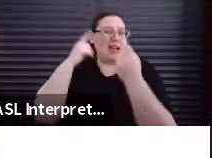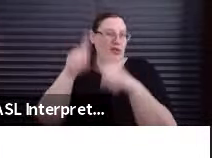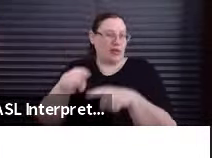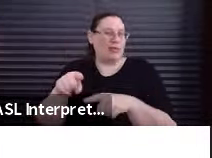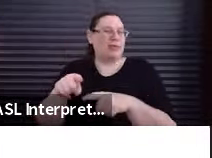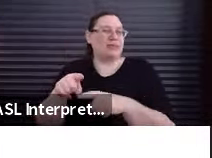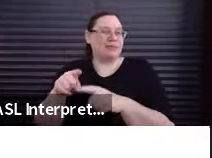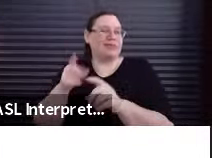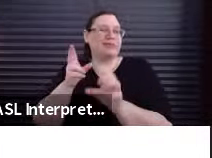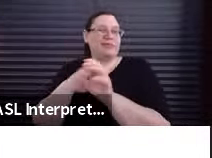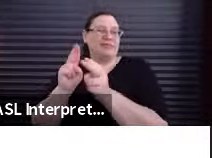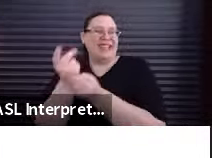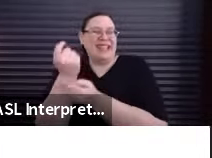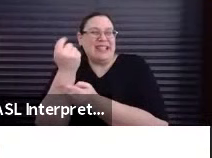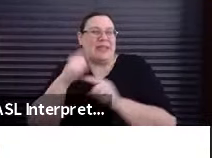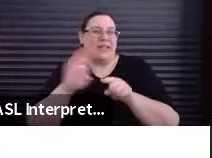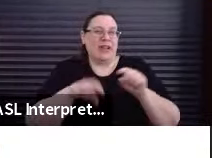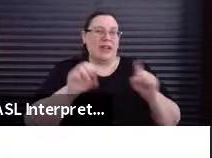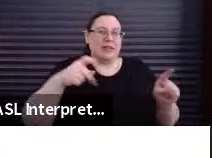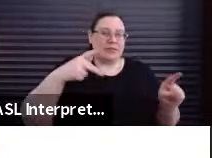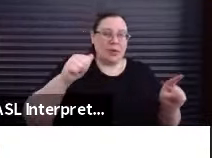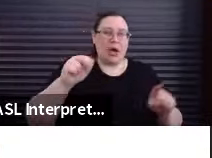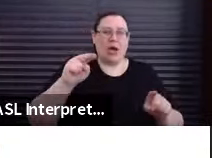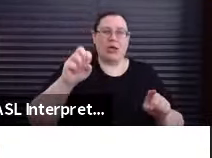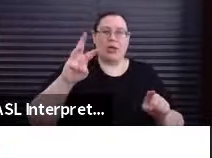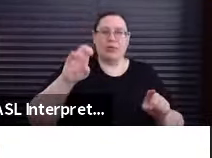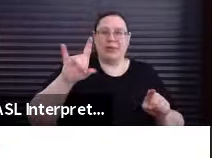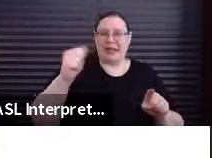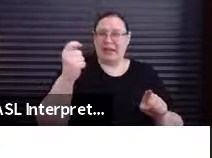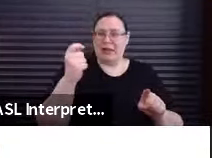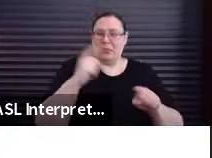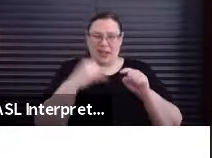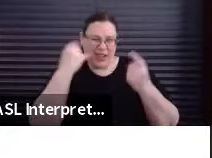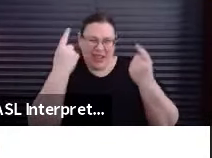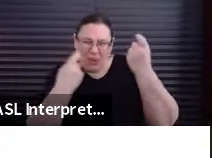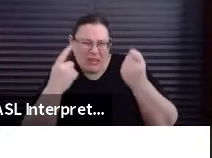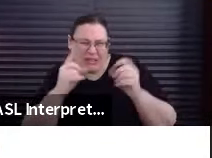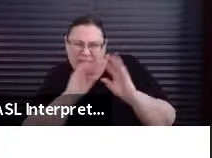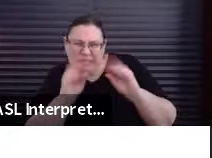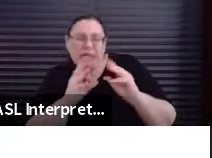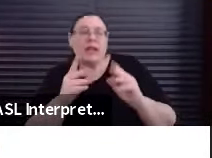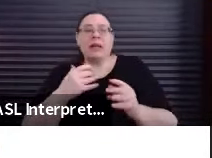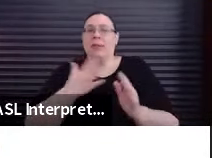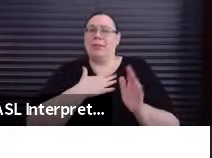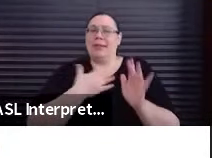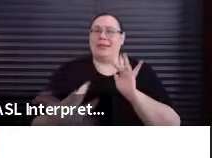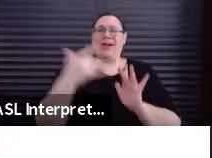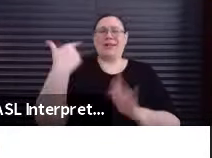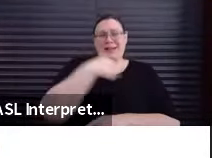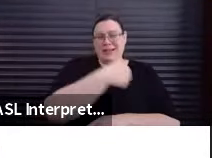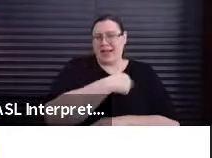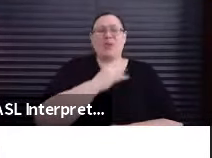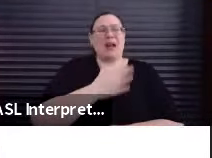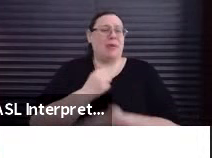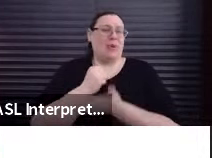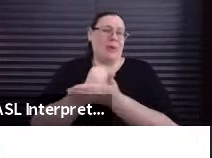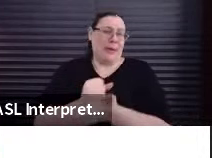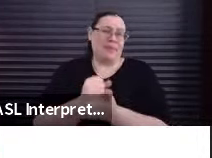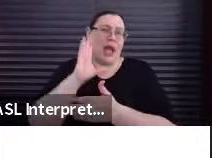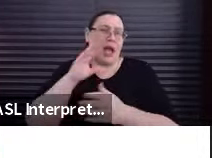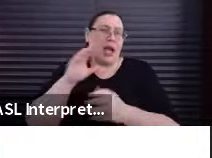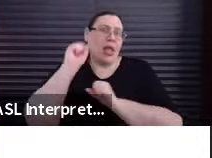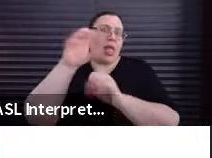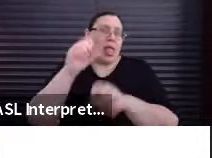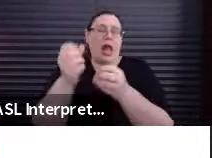It's a little different than SPA and new media. But if you have questions about it, please feel free to reach out, and we'll be happy to help. Again, I know it's a lot of